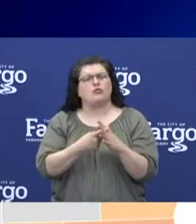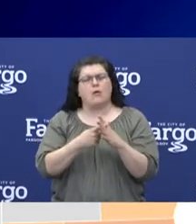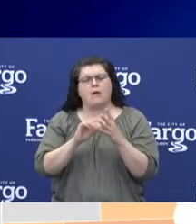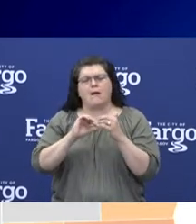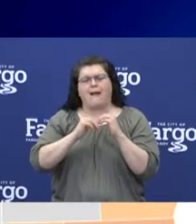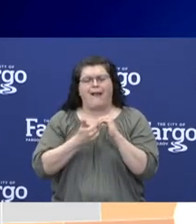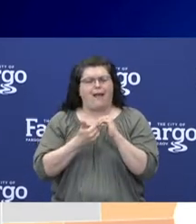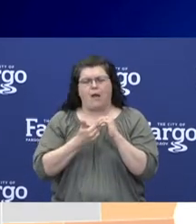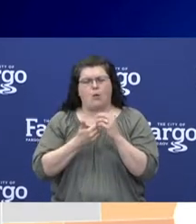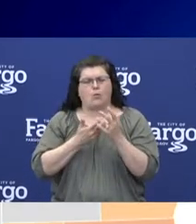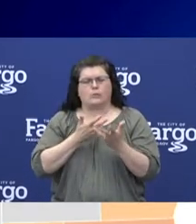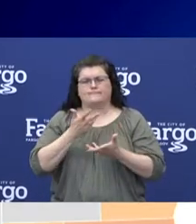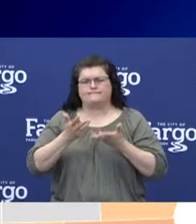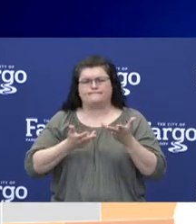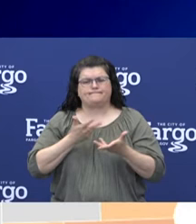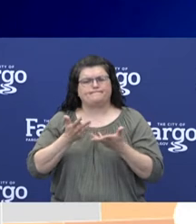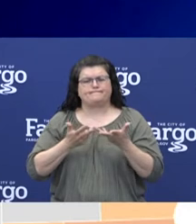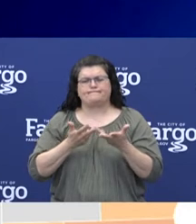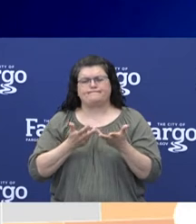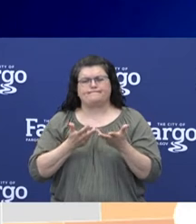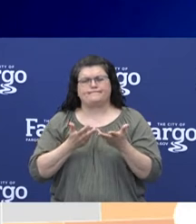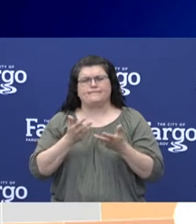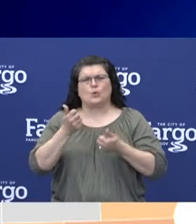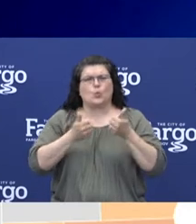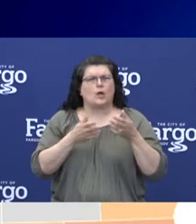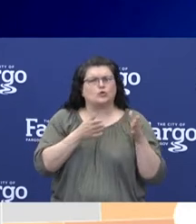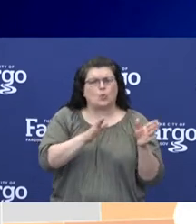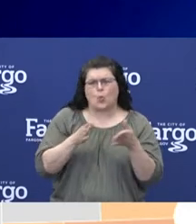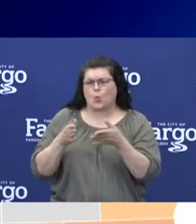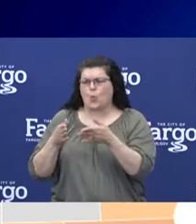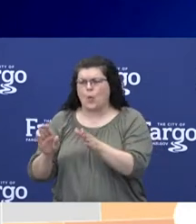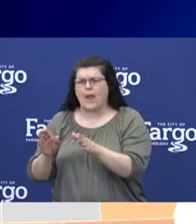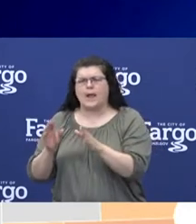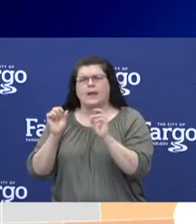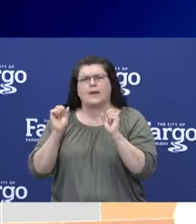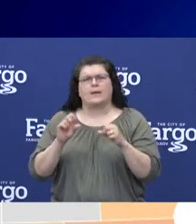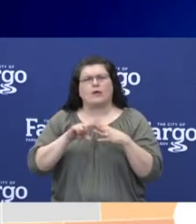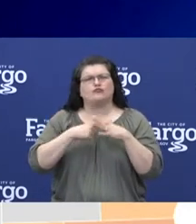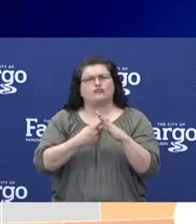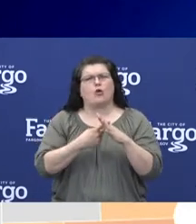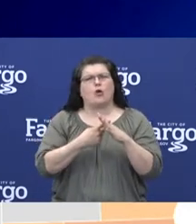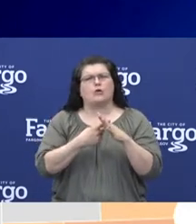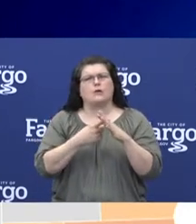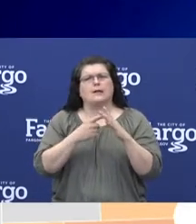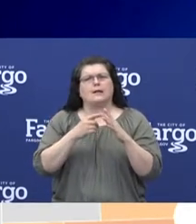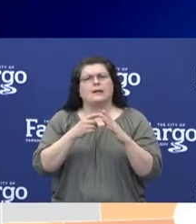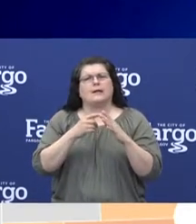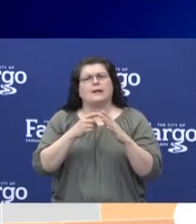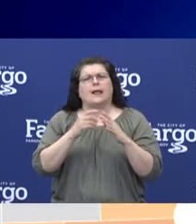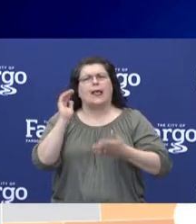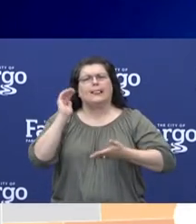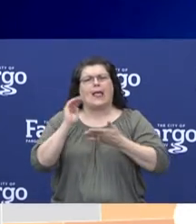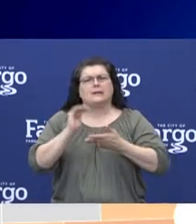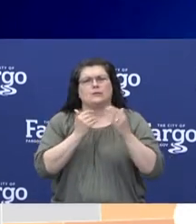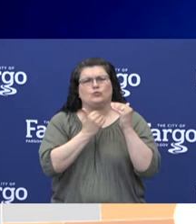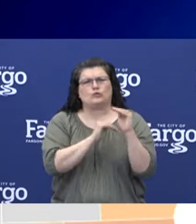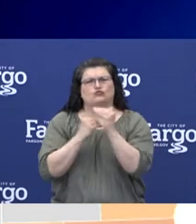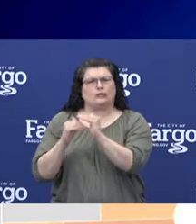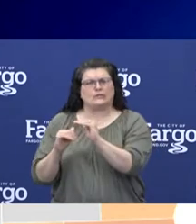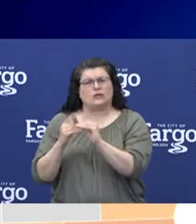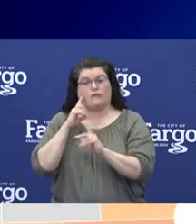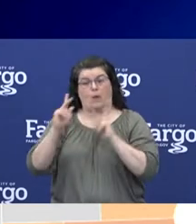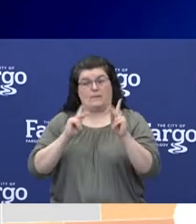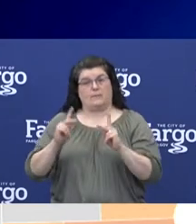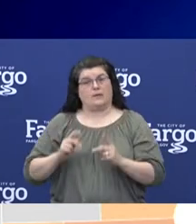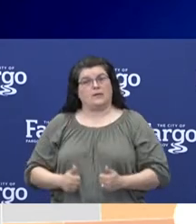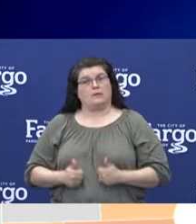and when and in what ways we may be able to start lifting some restrictions for those residents that have recovered and